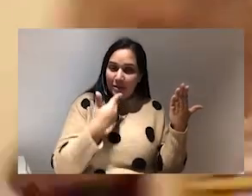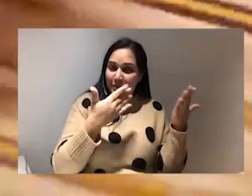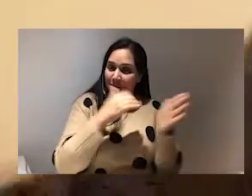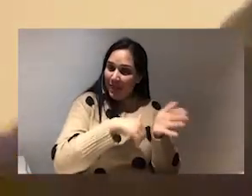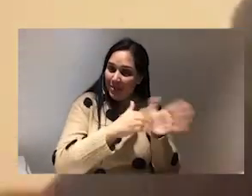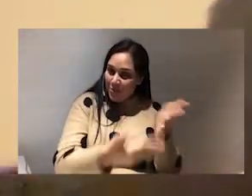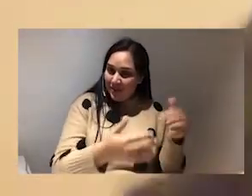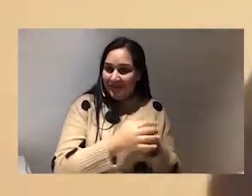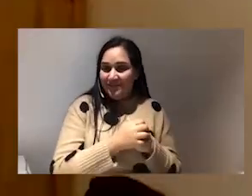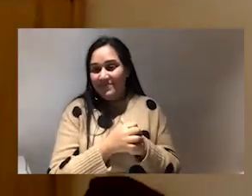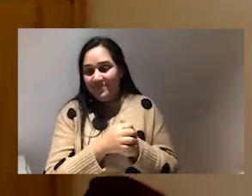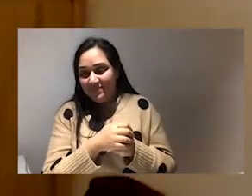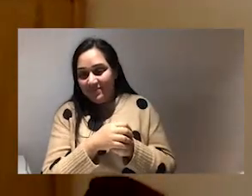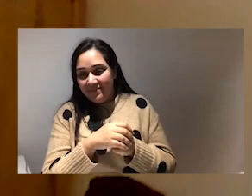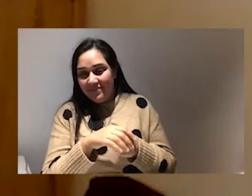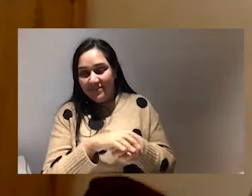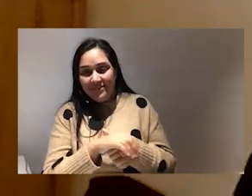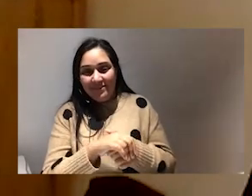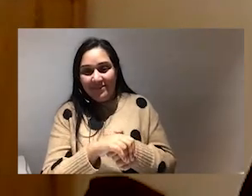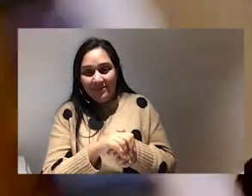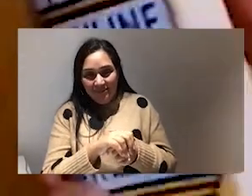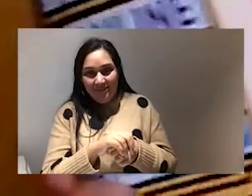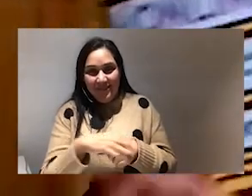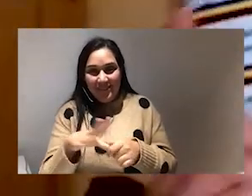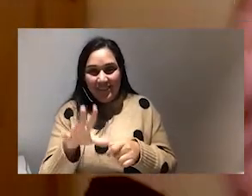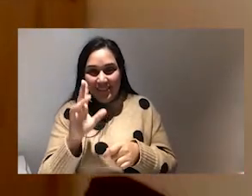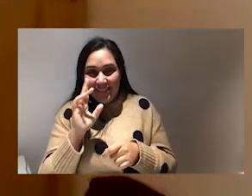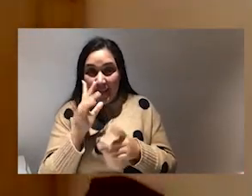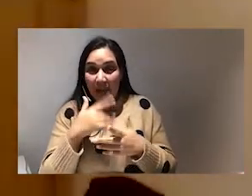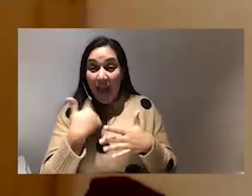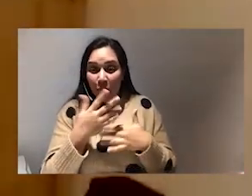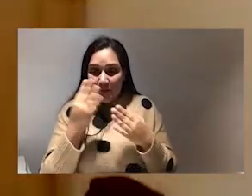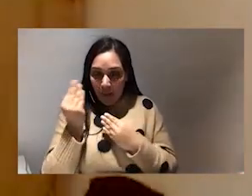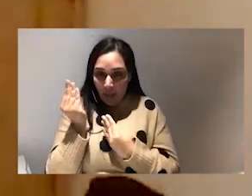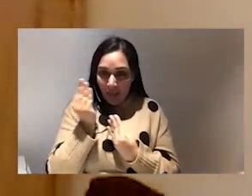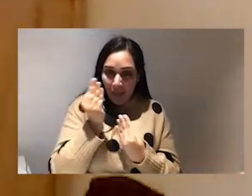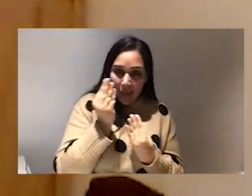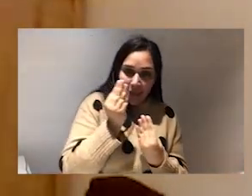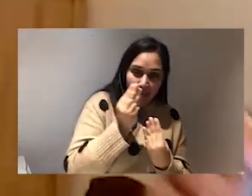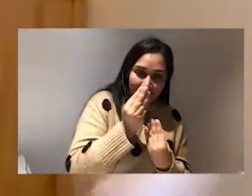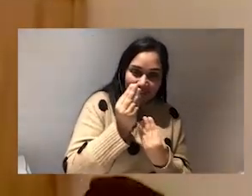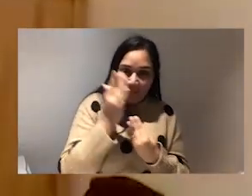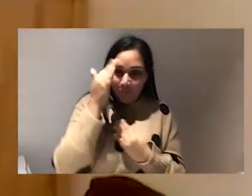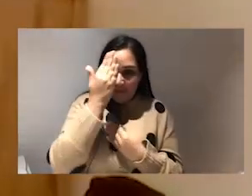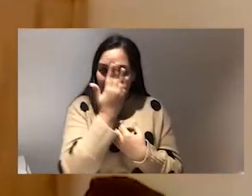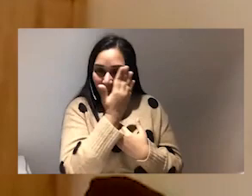this book i feel like you should just roll me out because i will literally just be like thank